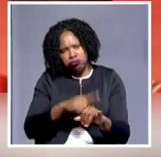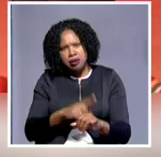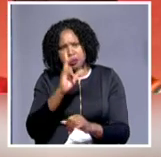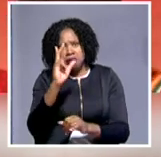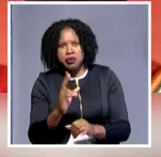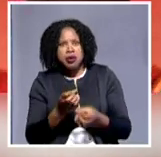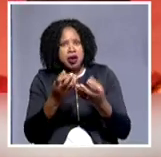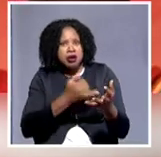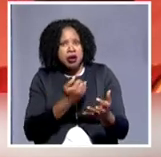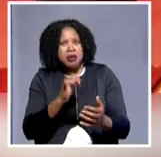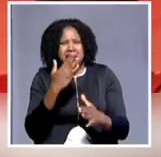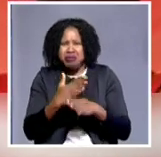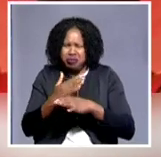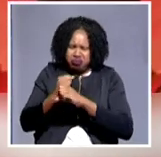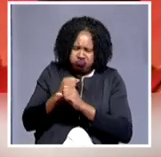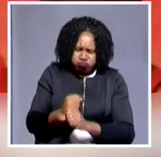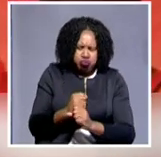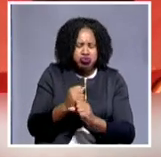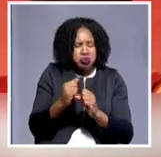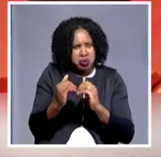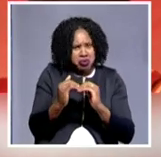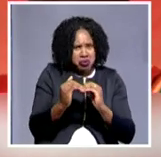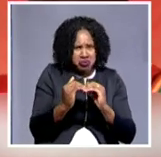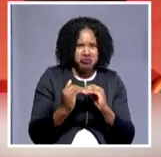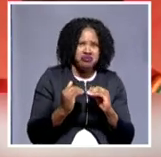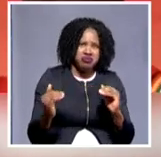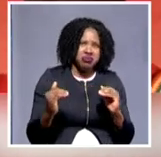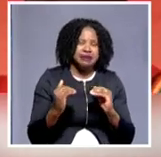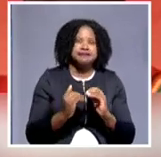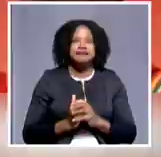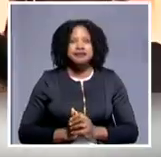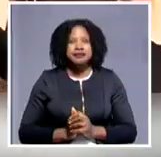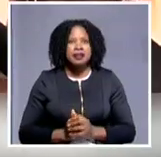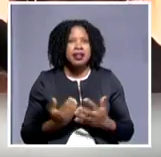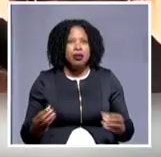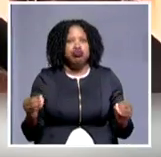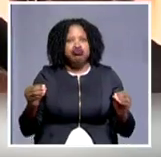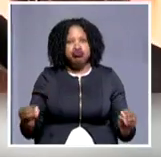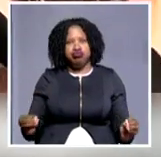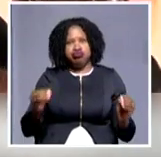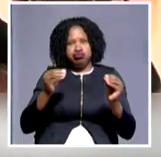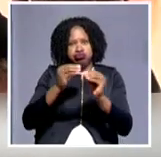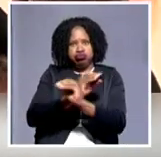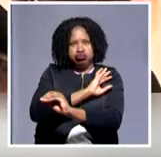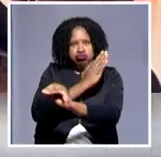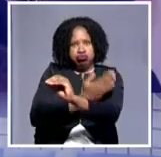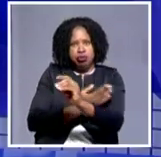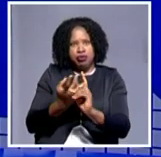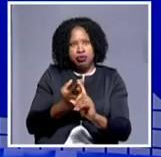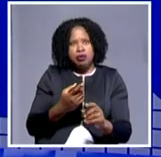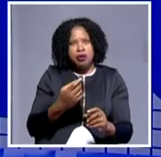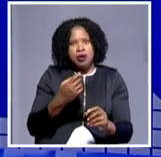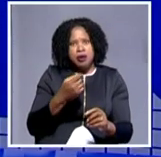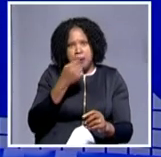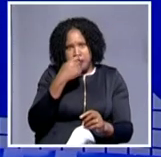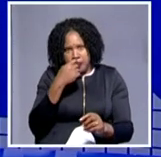Zimbabwe. Looking at the way forward and also having recently had the transition of power from Mugabe to Munangagwa,